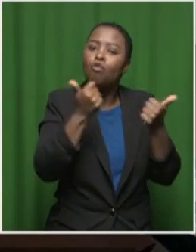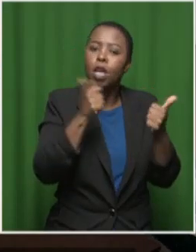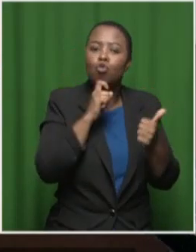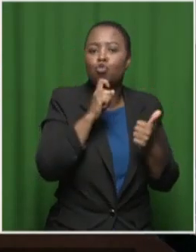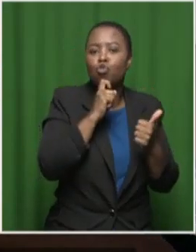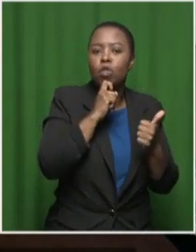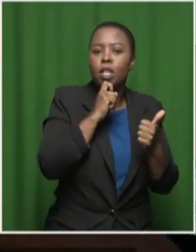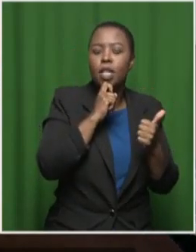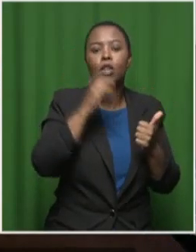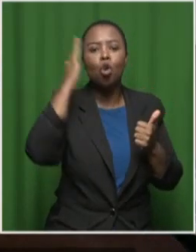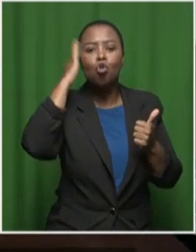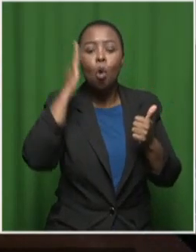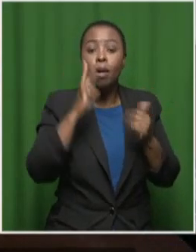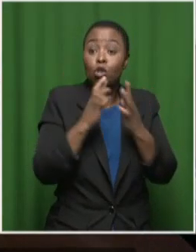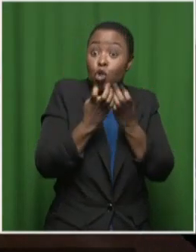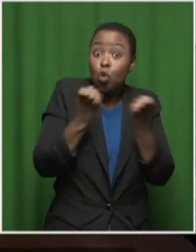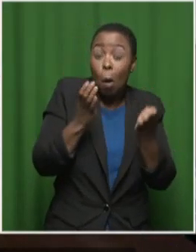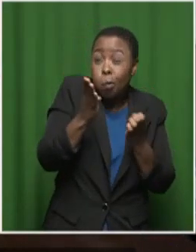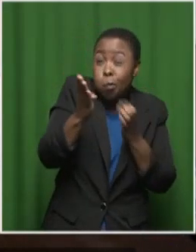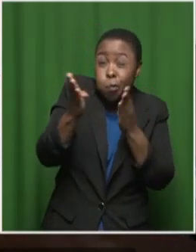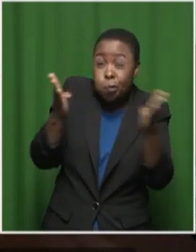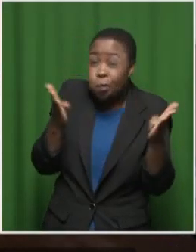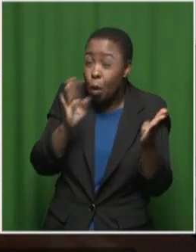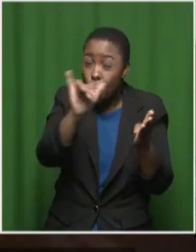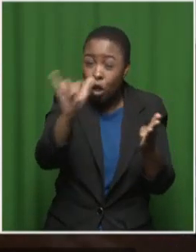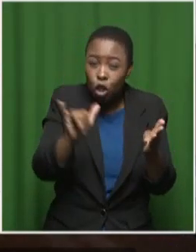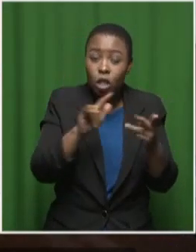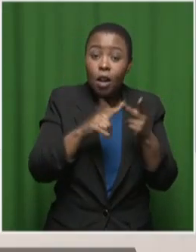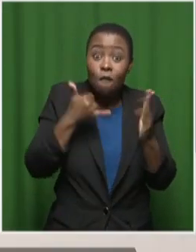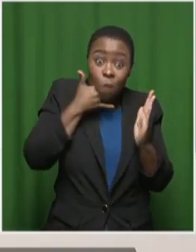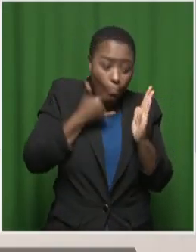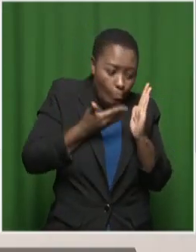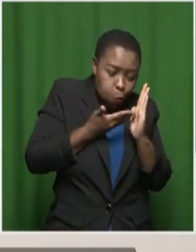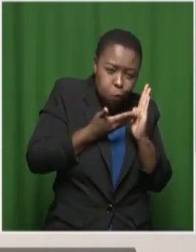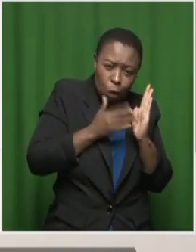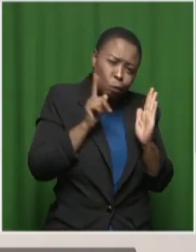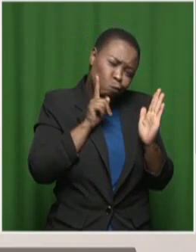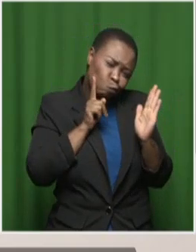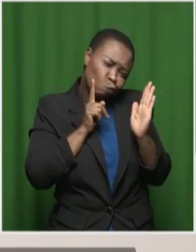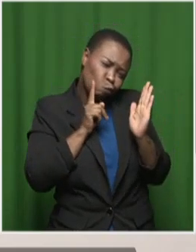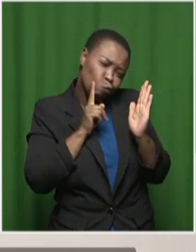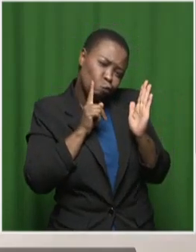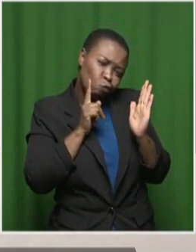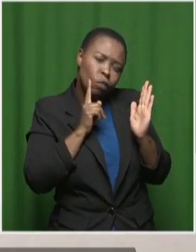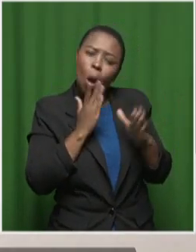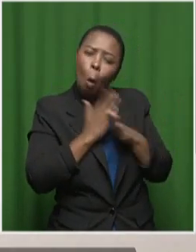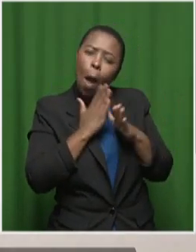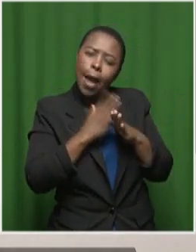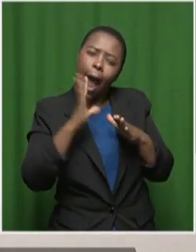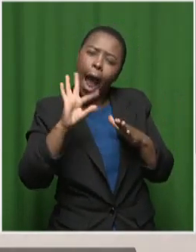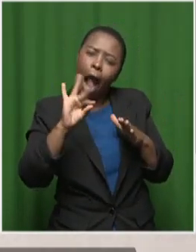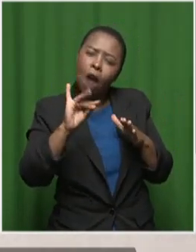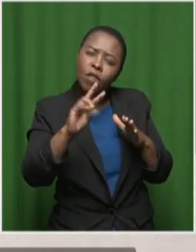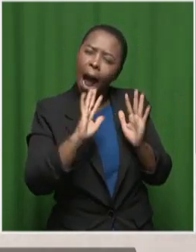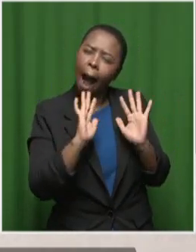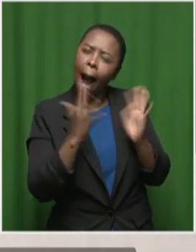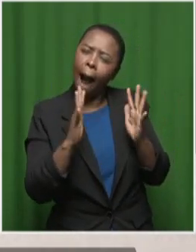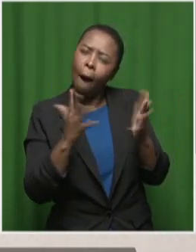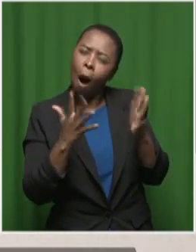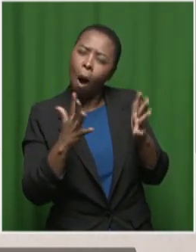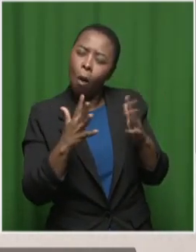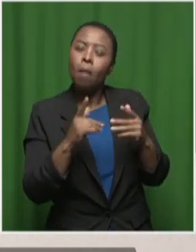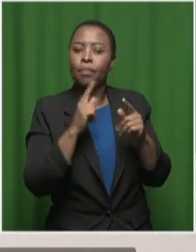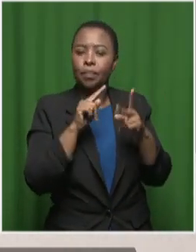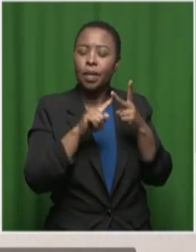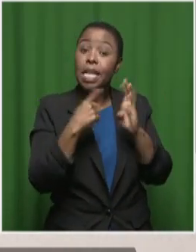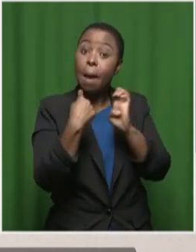Get to know the tools that are out there. Get them on your phone. Try them out and see how they work in your everyday life. Ask it to improve